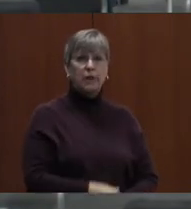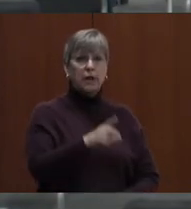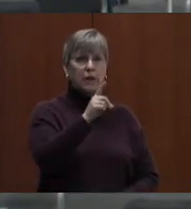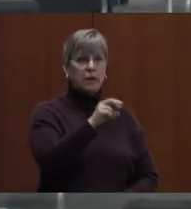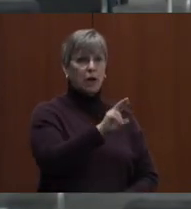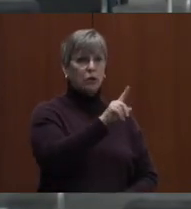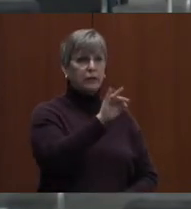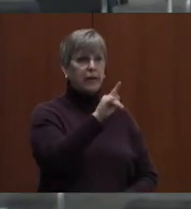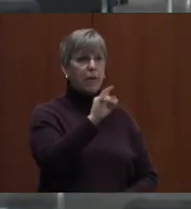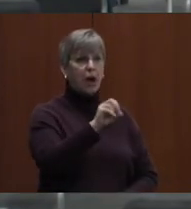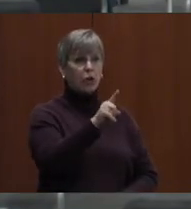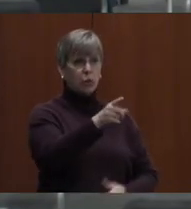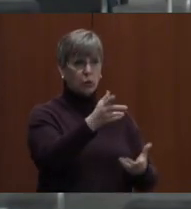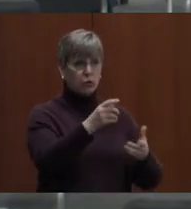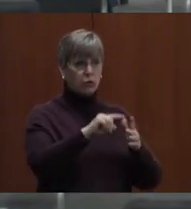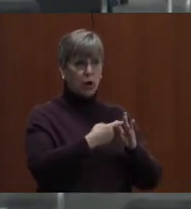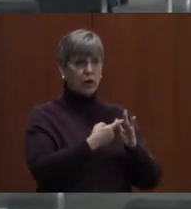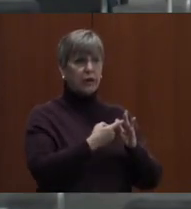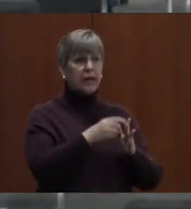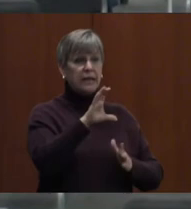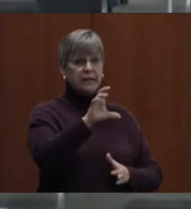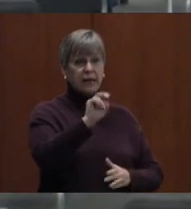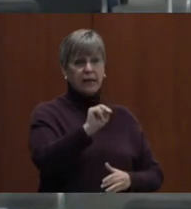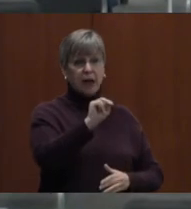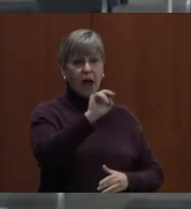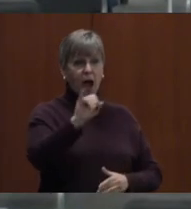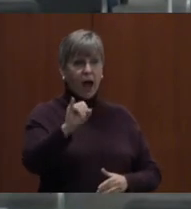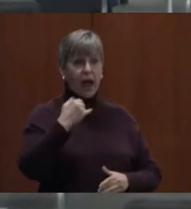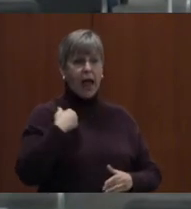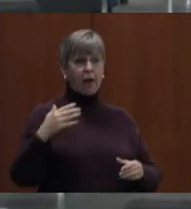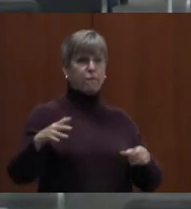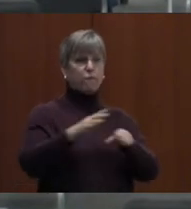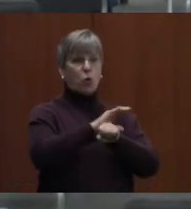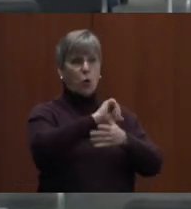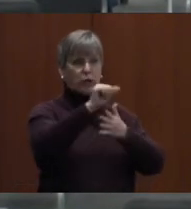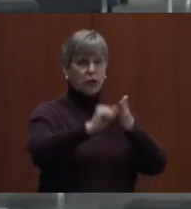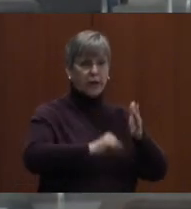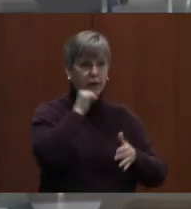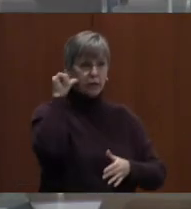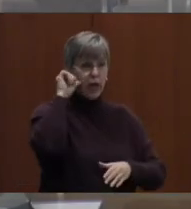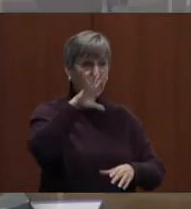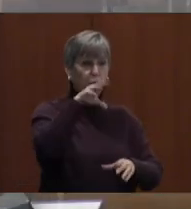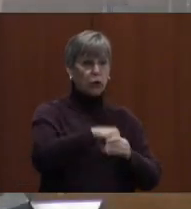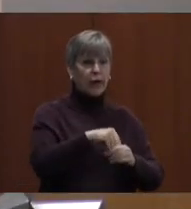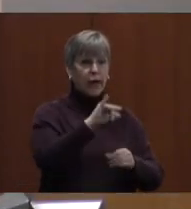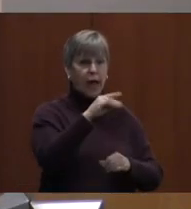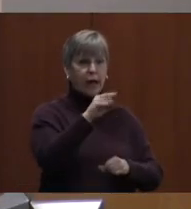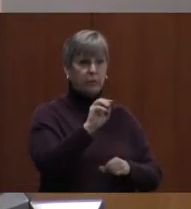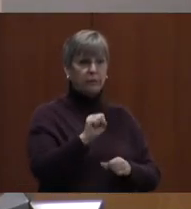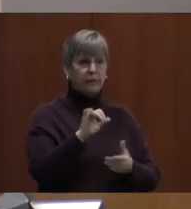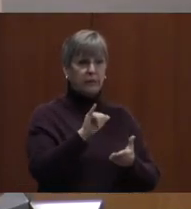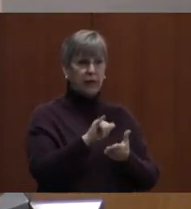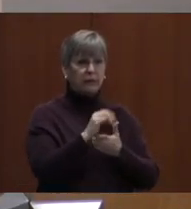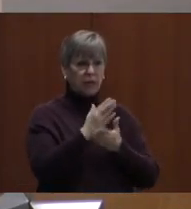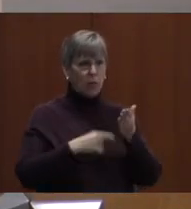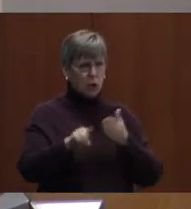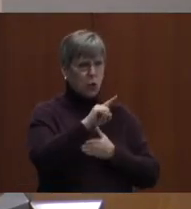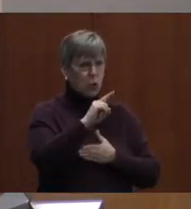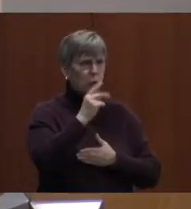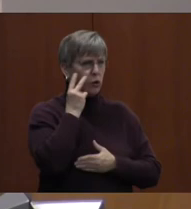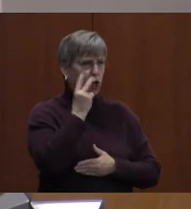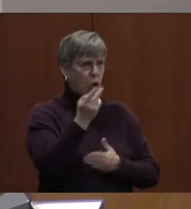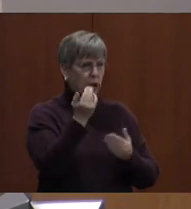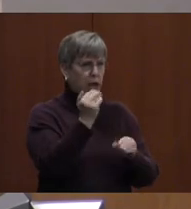Zettmeyer, would you like to begin? C and I had a jam-packed agenda yesterday, including items that some you saw tonight.